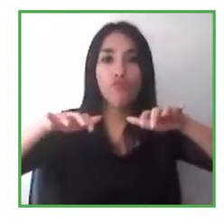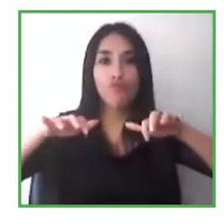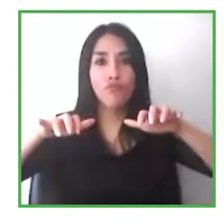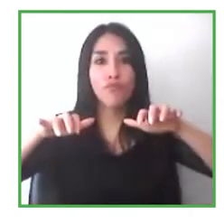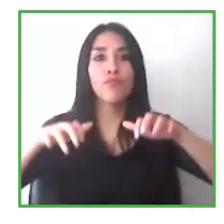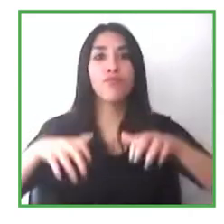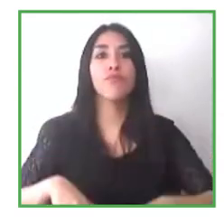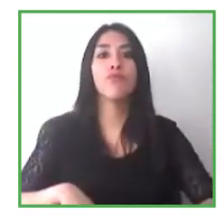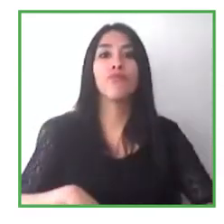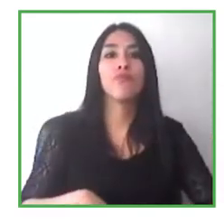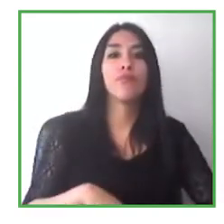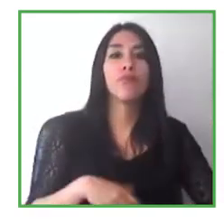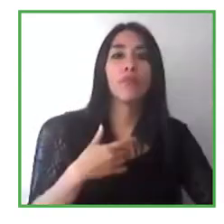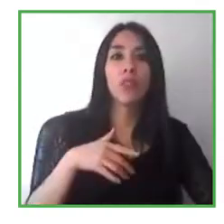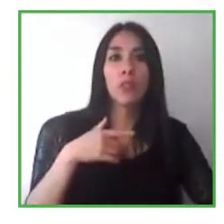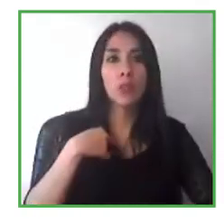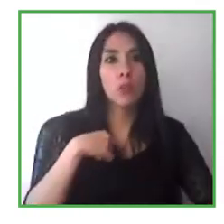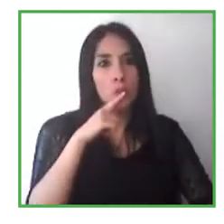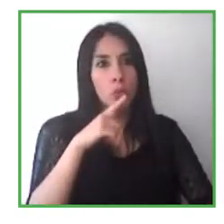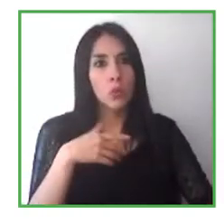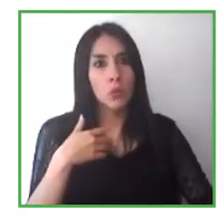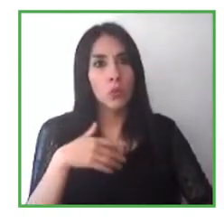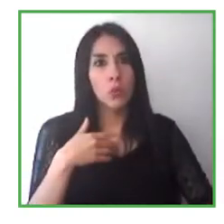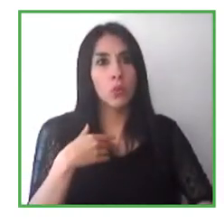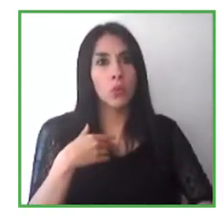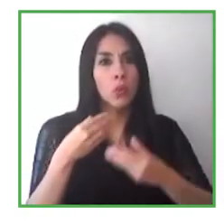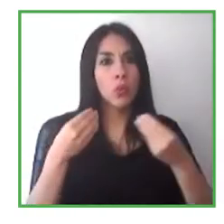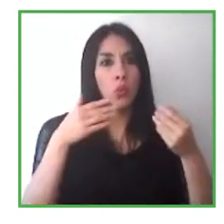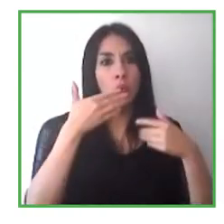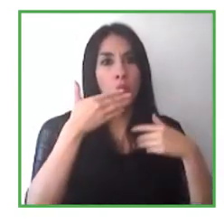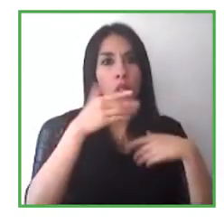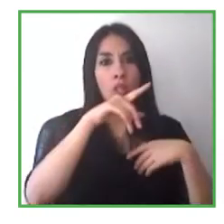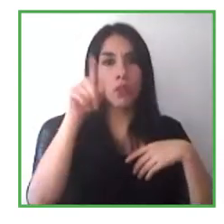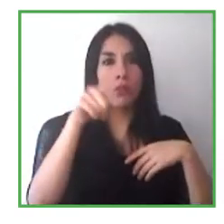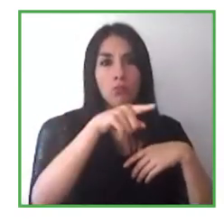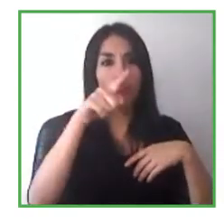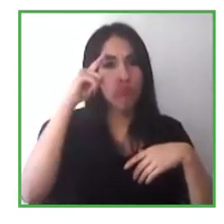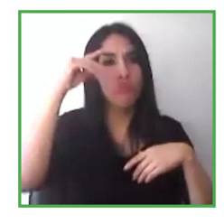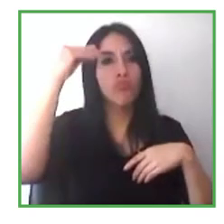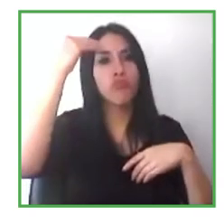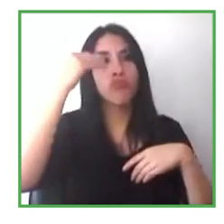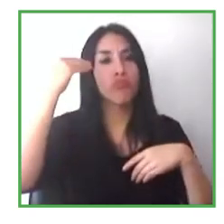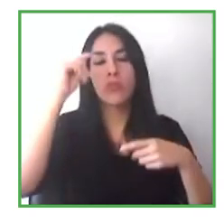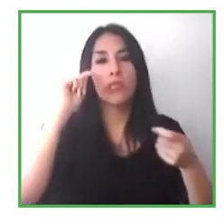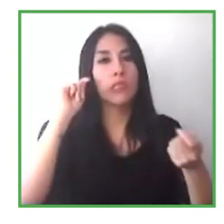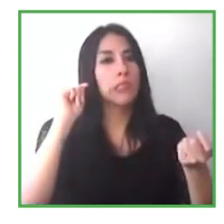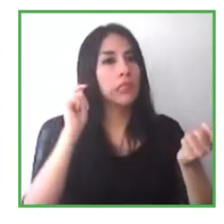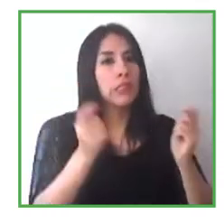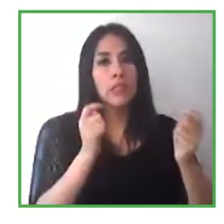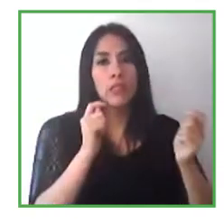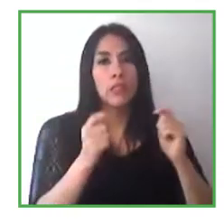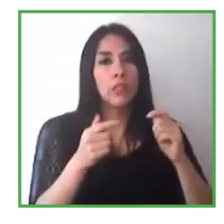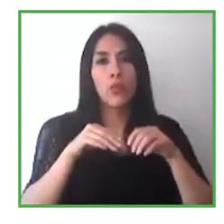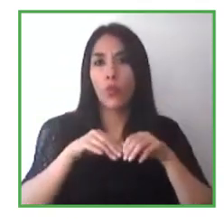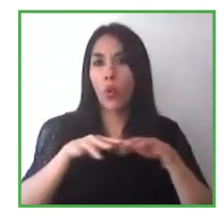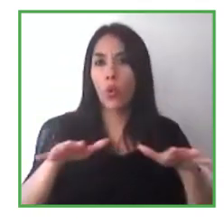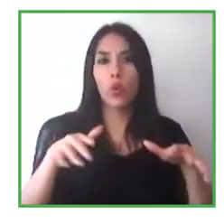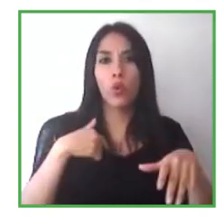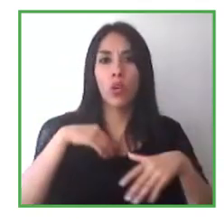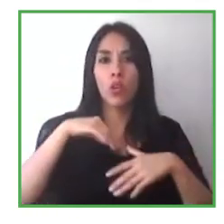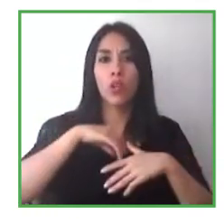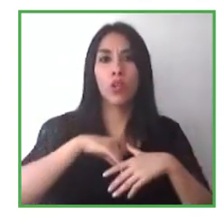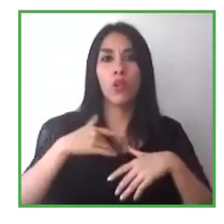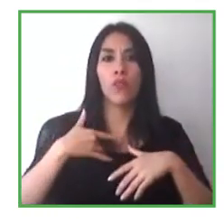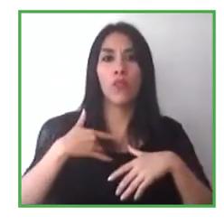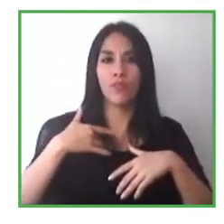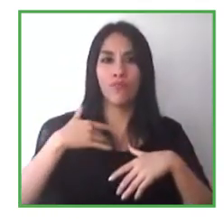during COVID. At Microsoft, we have seen this amazing connection between people with disabilities